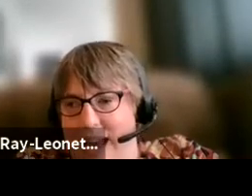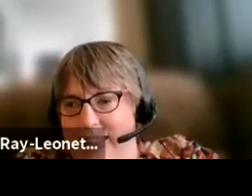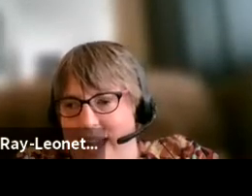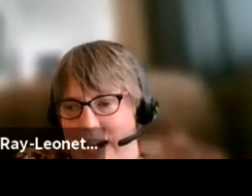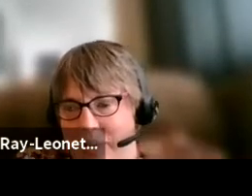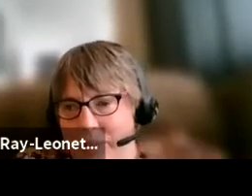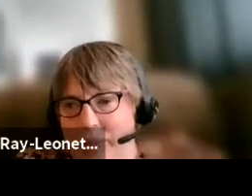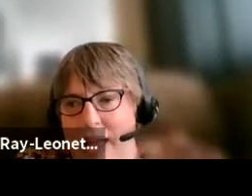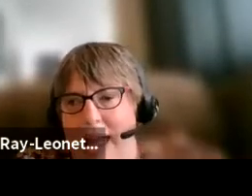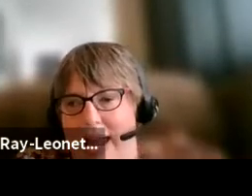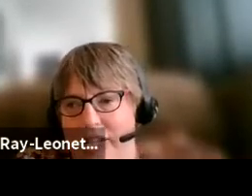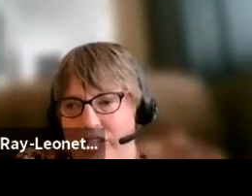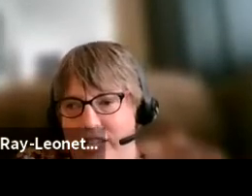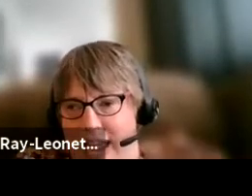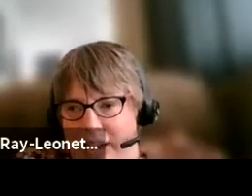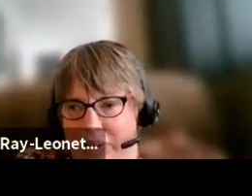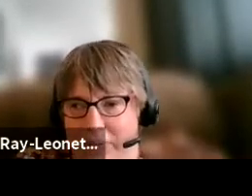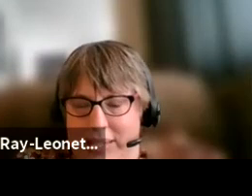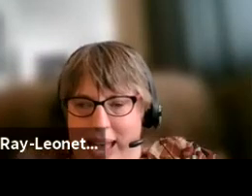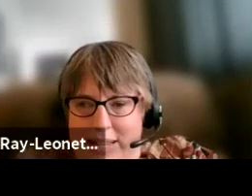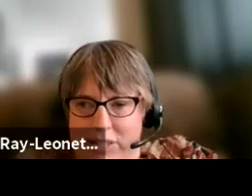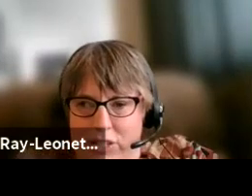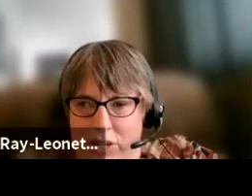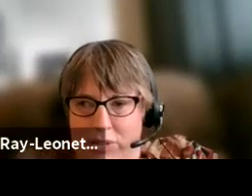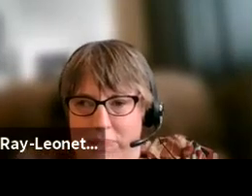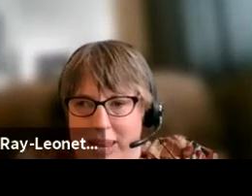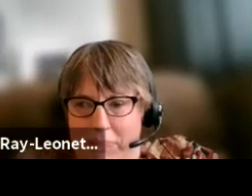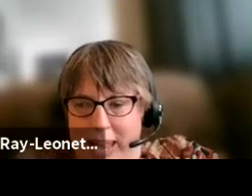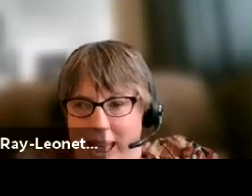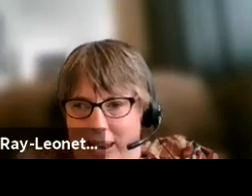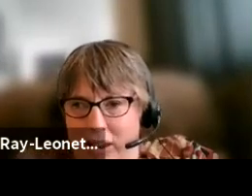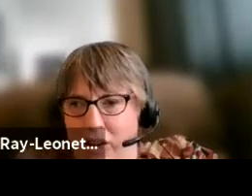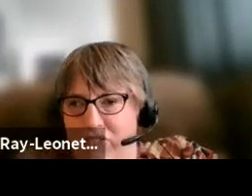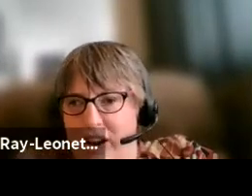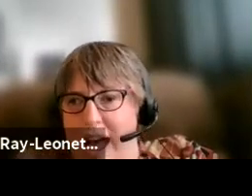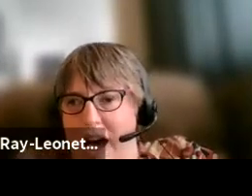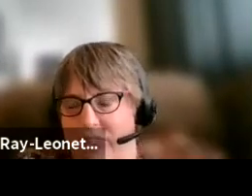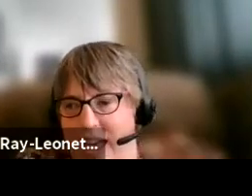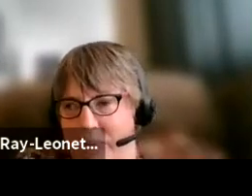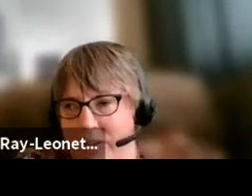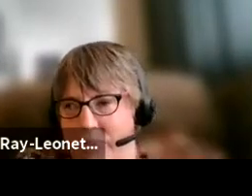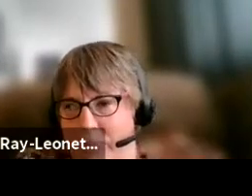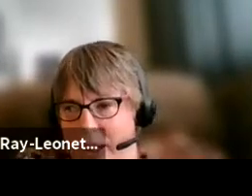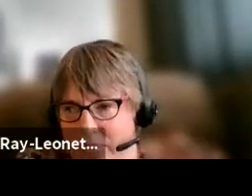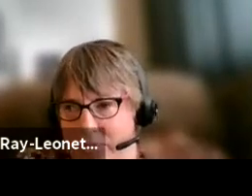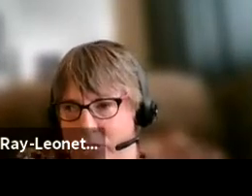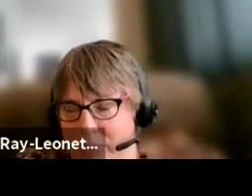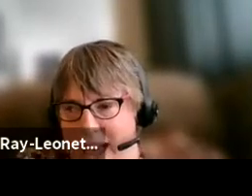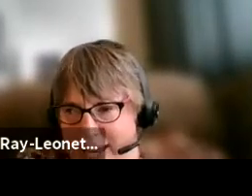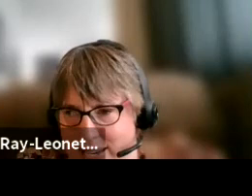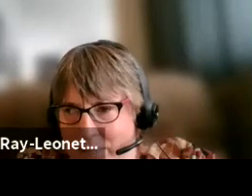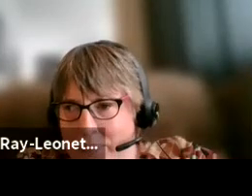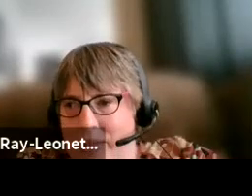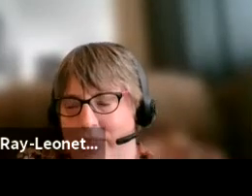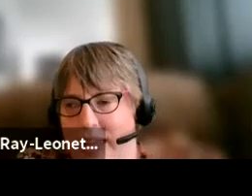that's allotted there, each state was asked to submit a plan for how they would propose to